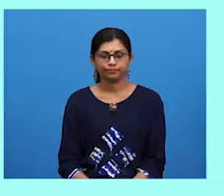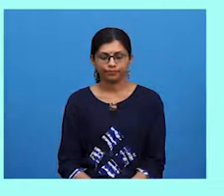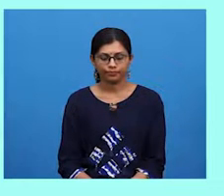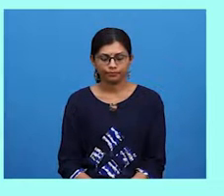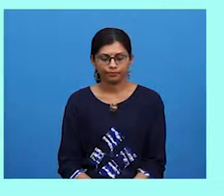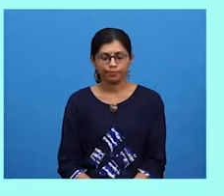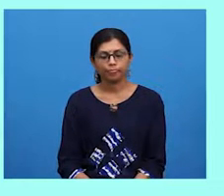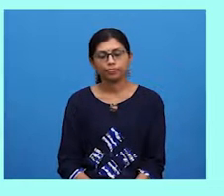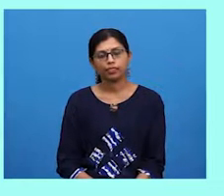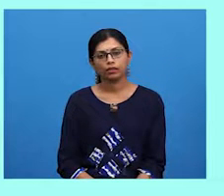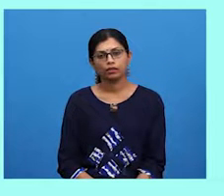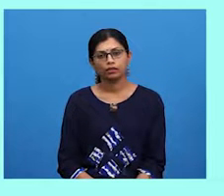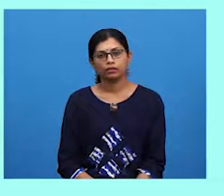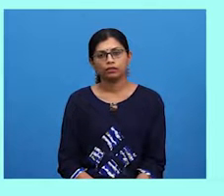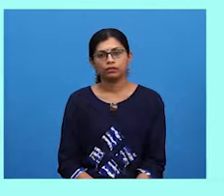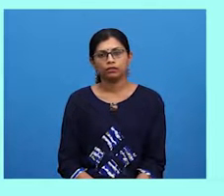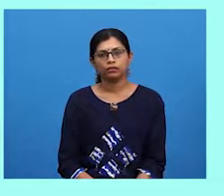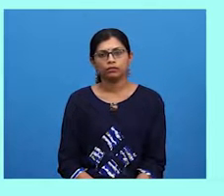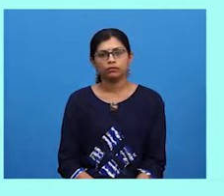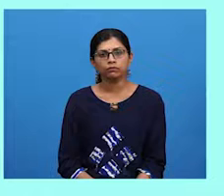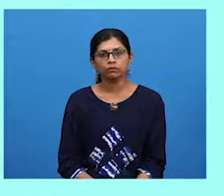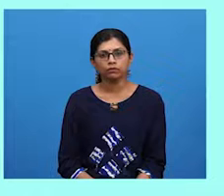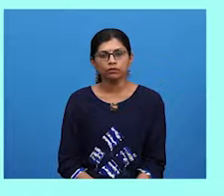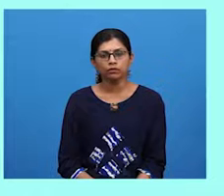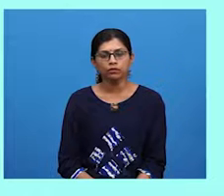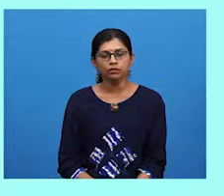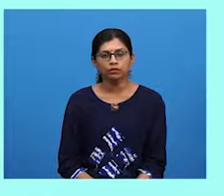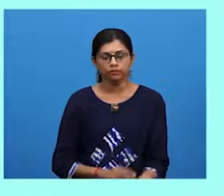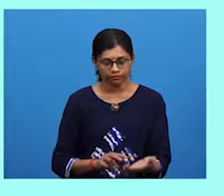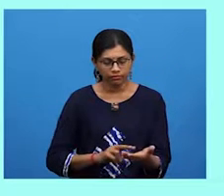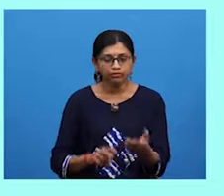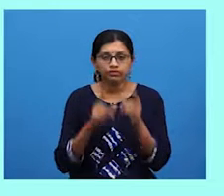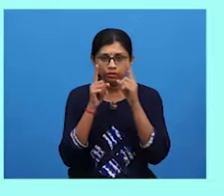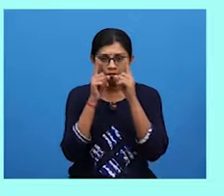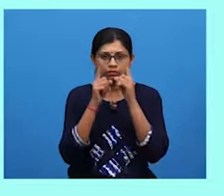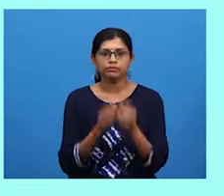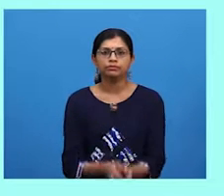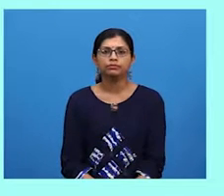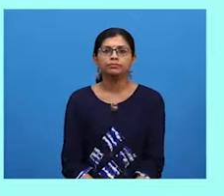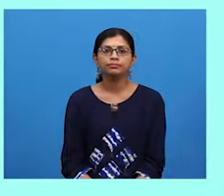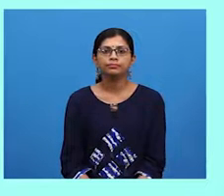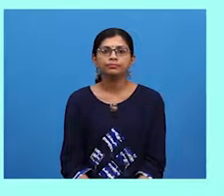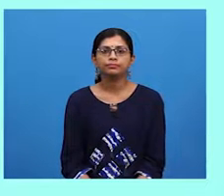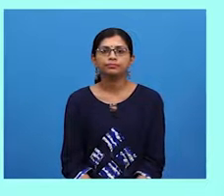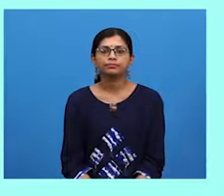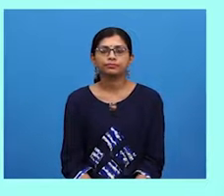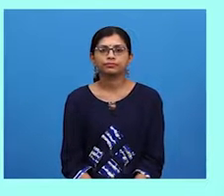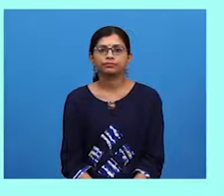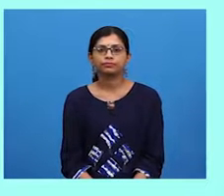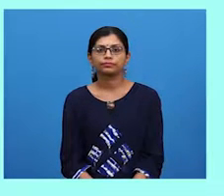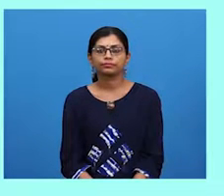The public are also able to inquire more information about the products during these